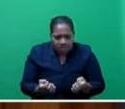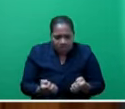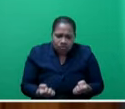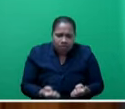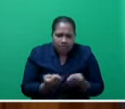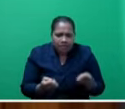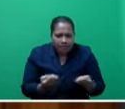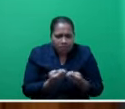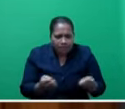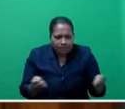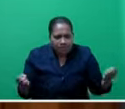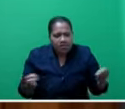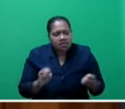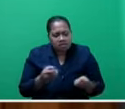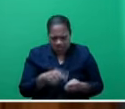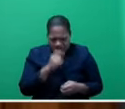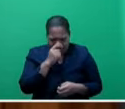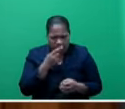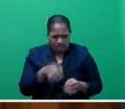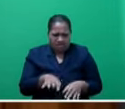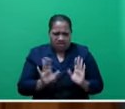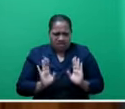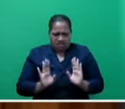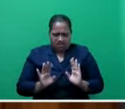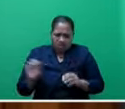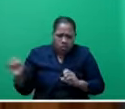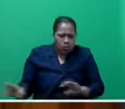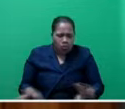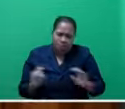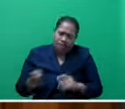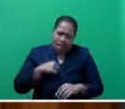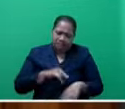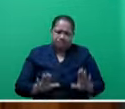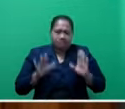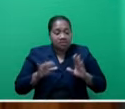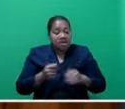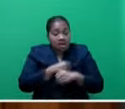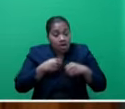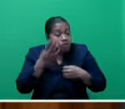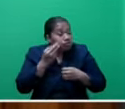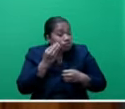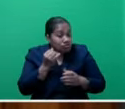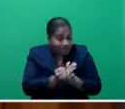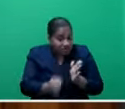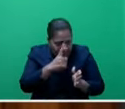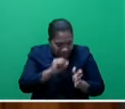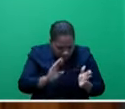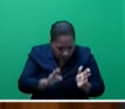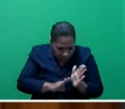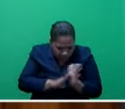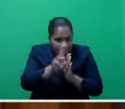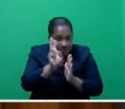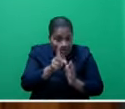made in Asia to flood the market and keep us in the Stone Age. Our failing sugar industry can only be revived if more